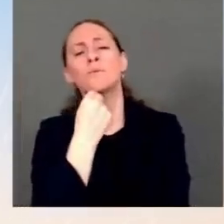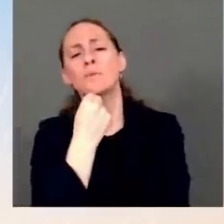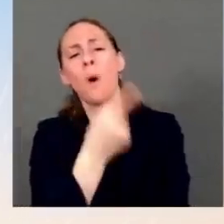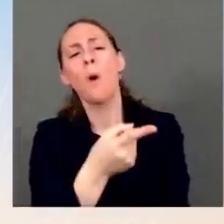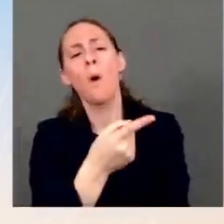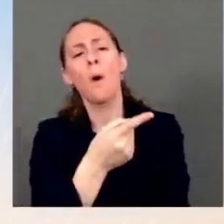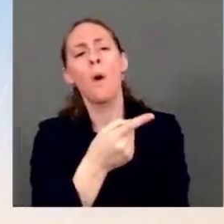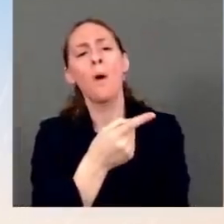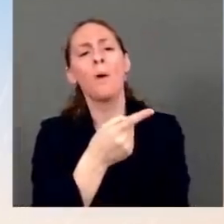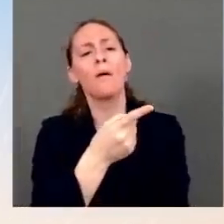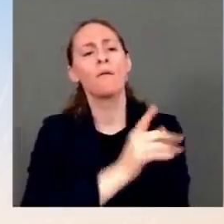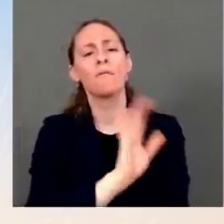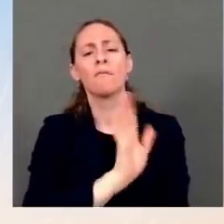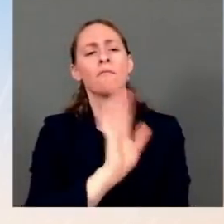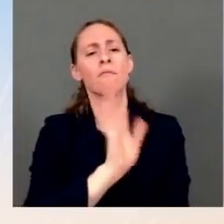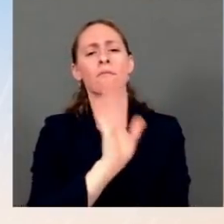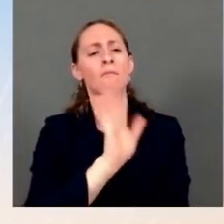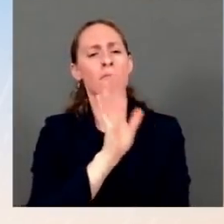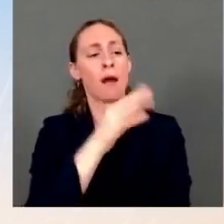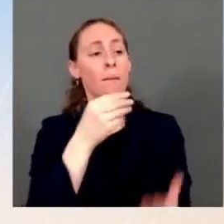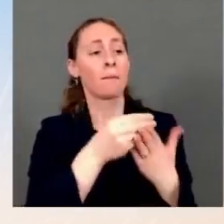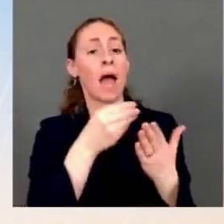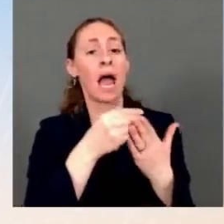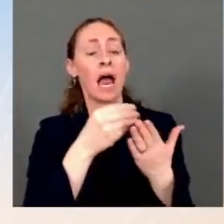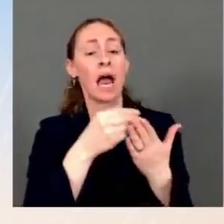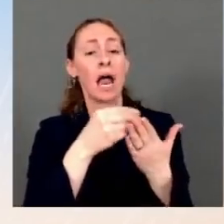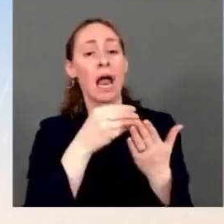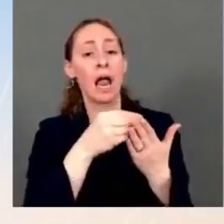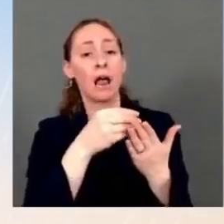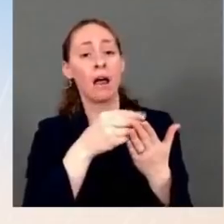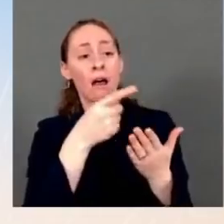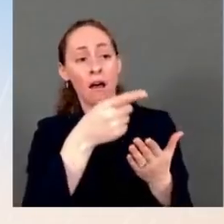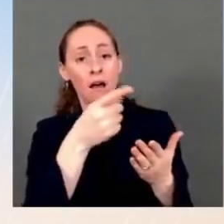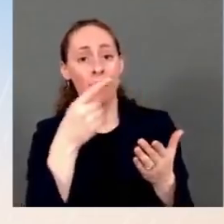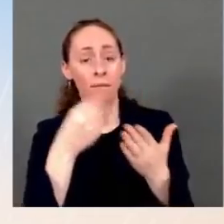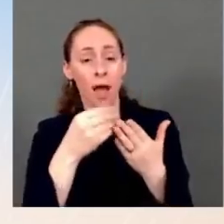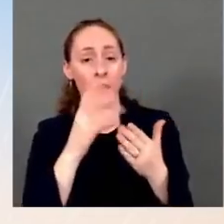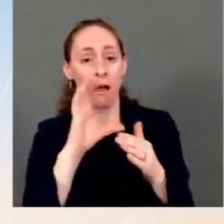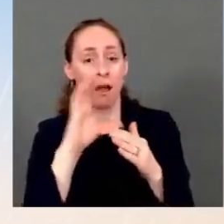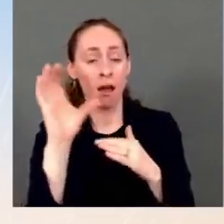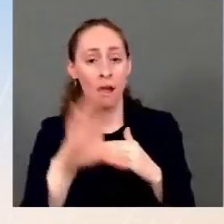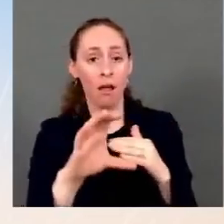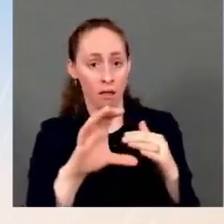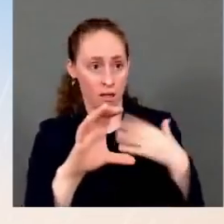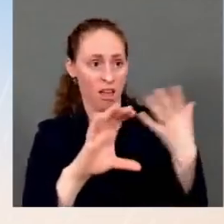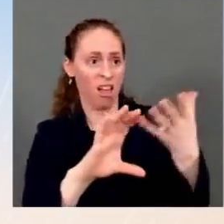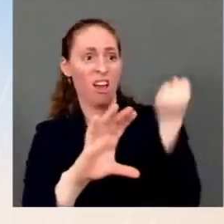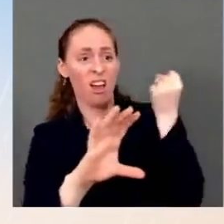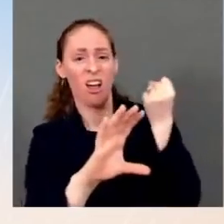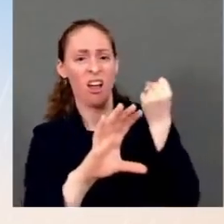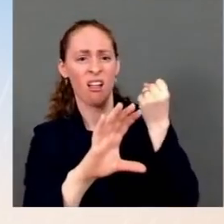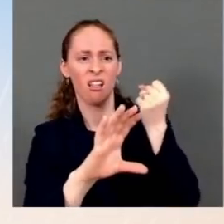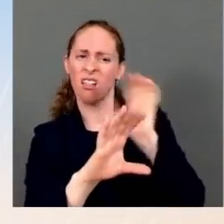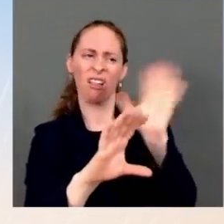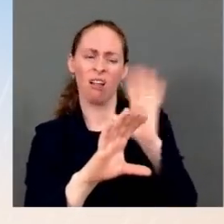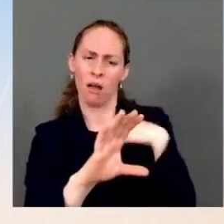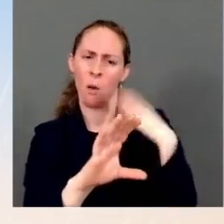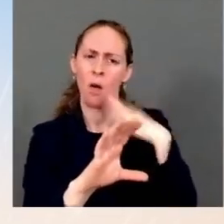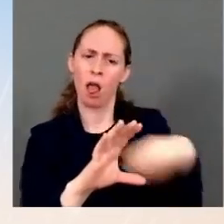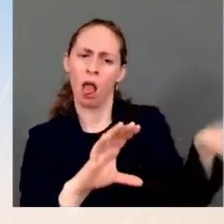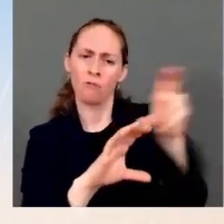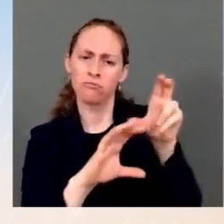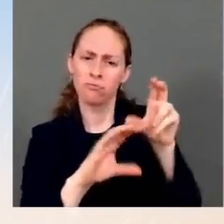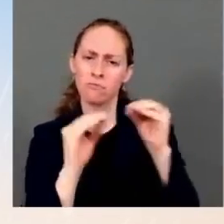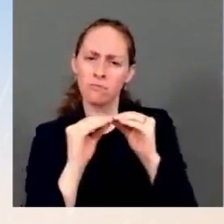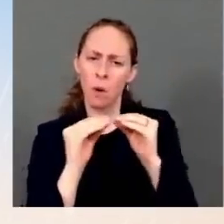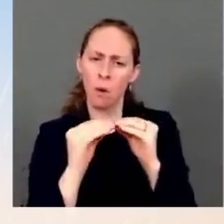absolutely unacceptable when gun crimes are taking lives, when families don't feel safe going to the park or their local